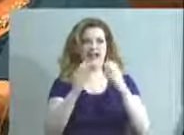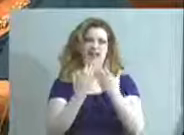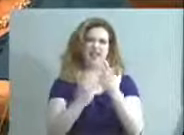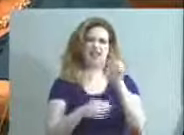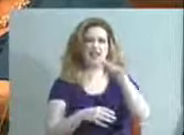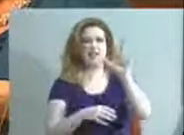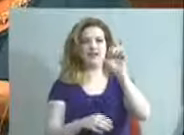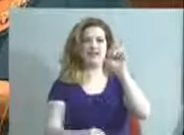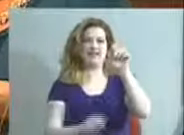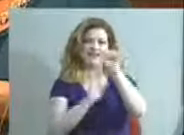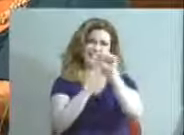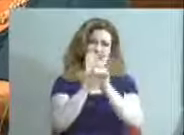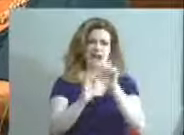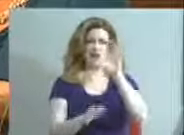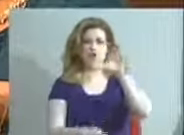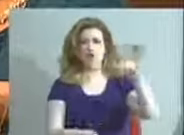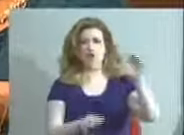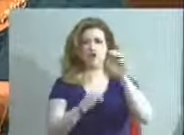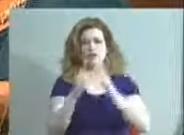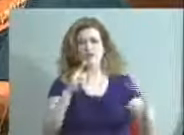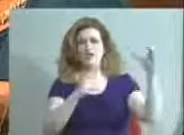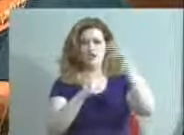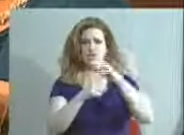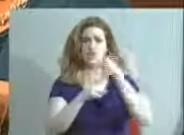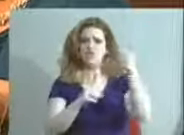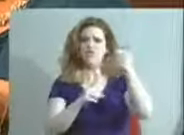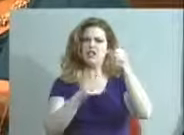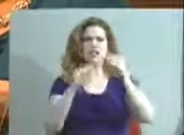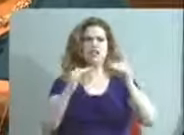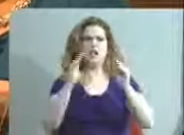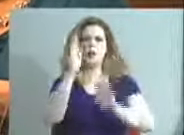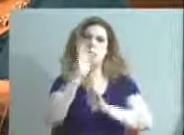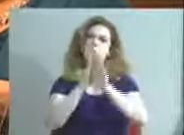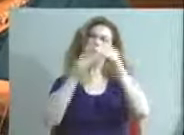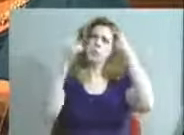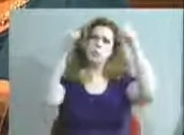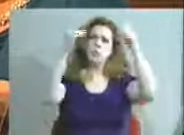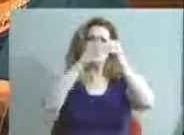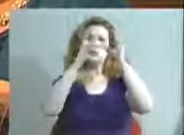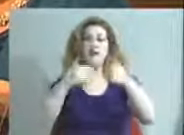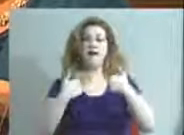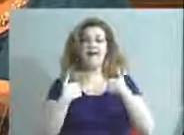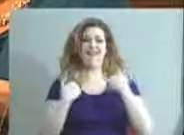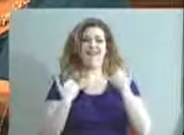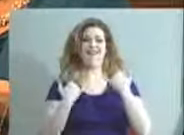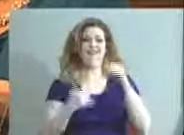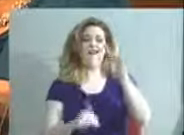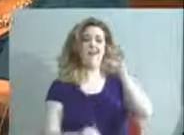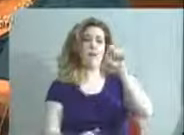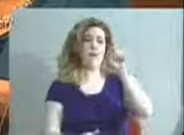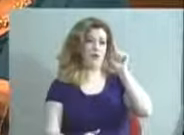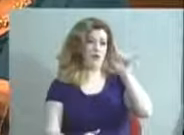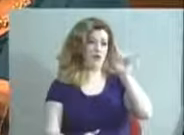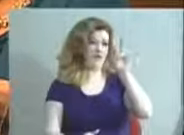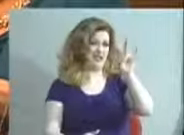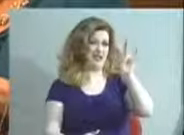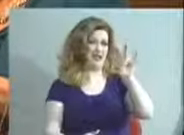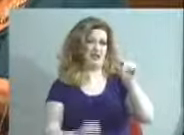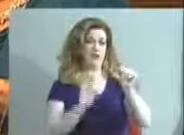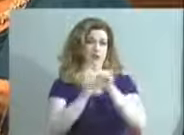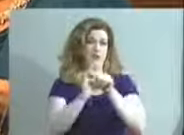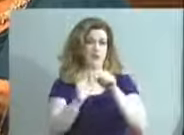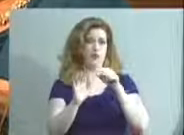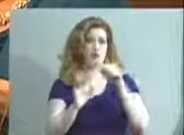championship she is also a stellar student who currently holds a 4.17 grade point average